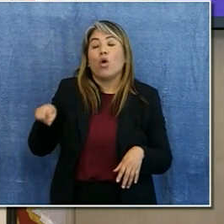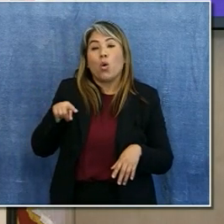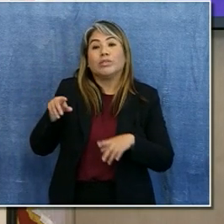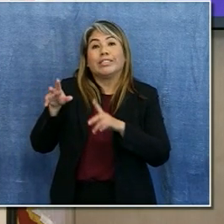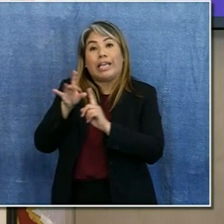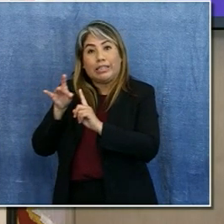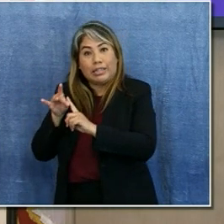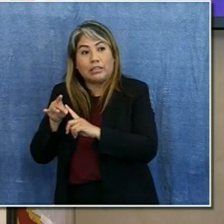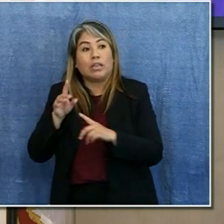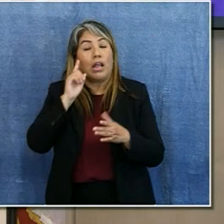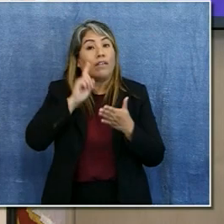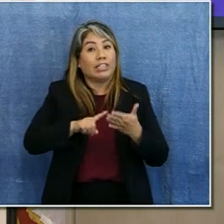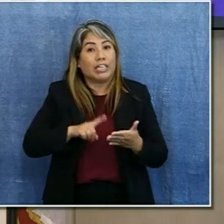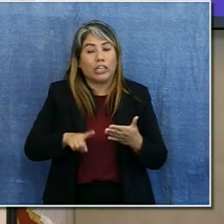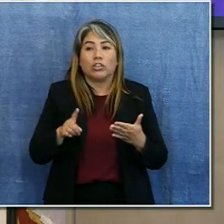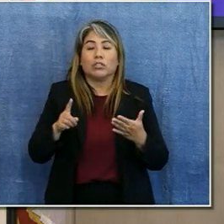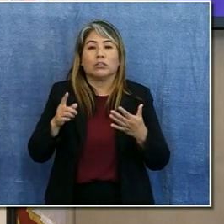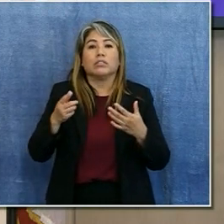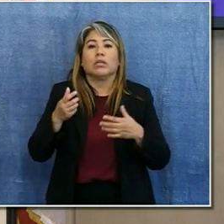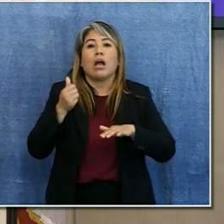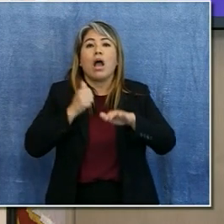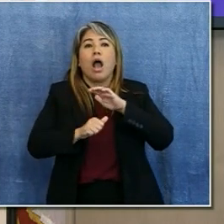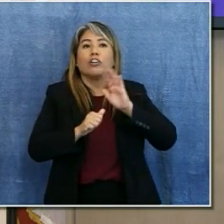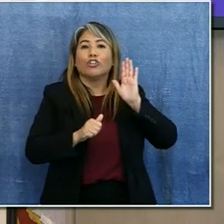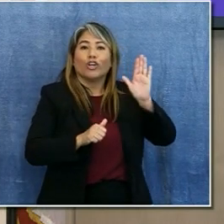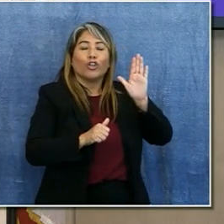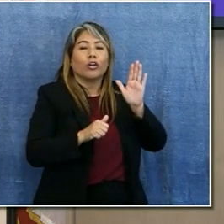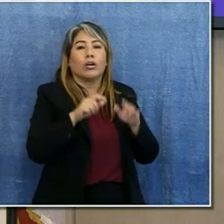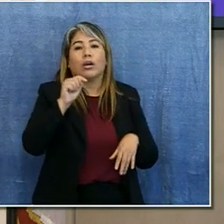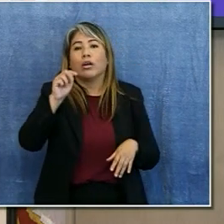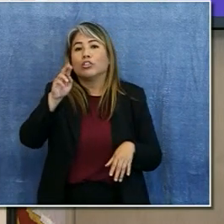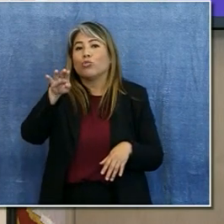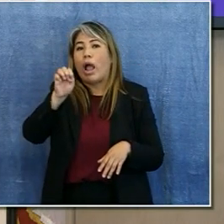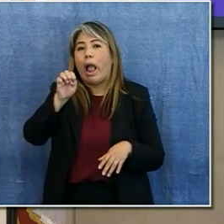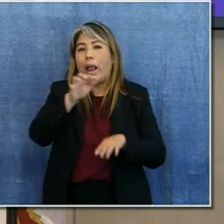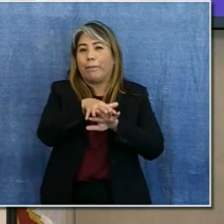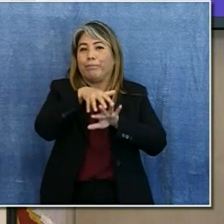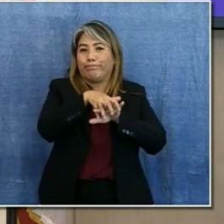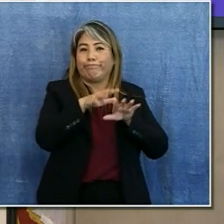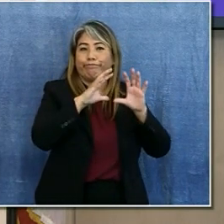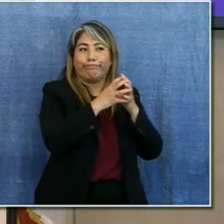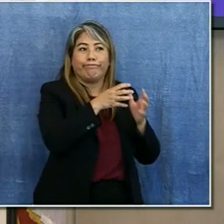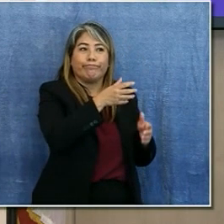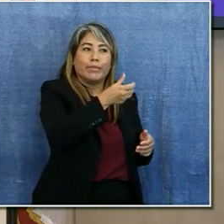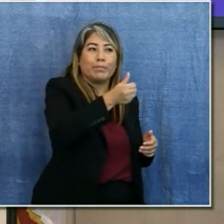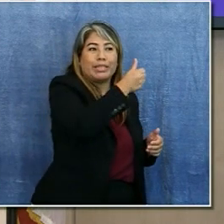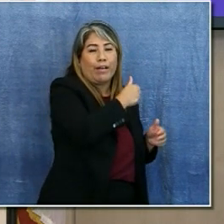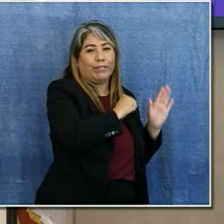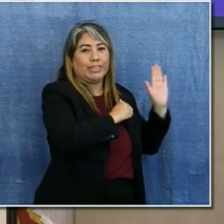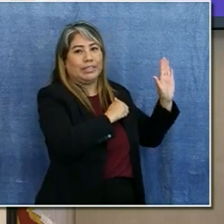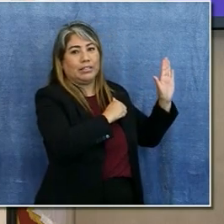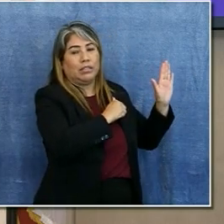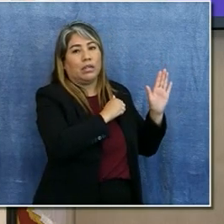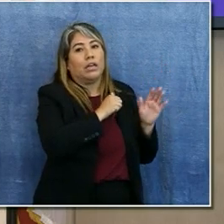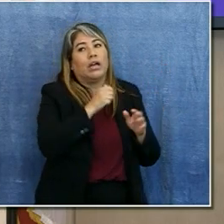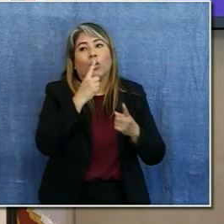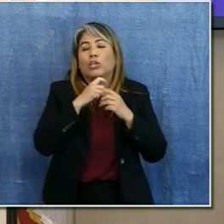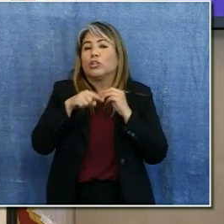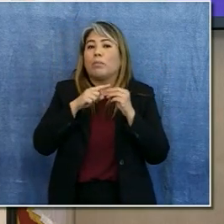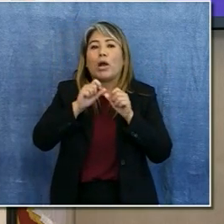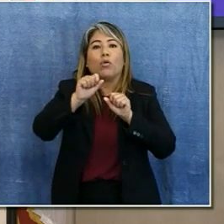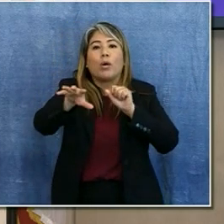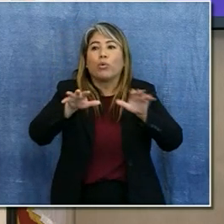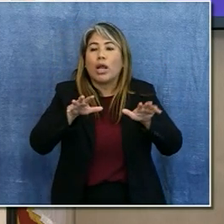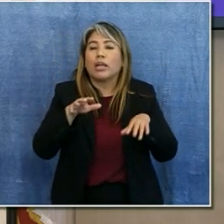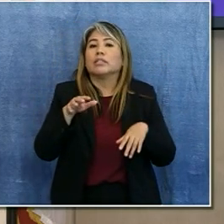and the investigations are actually under the jurisdiction of the tribes themselves. And so questions about outbreaks and the numbers